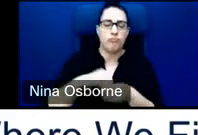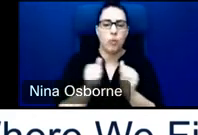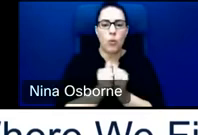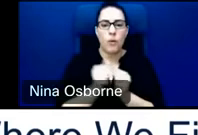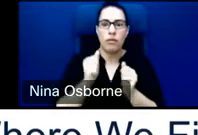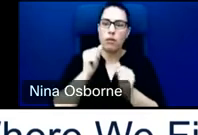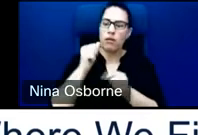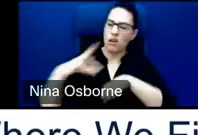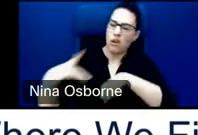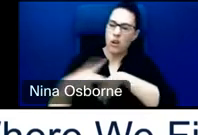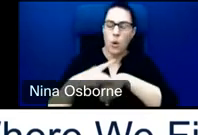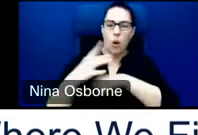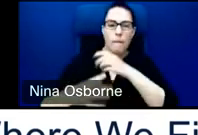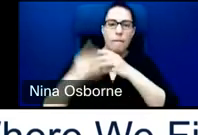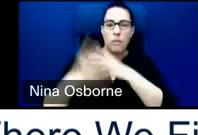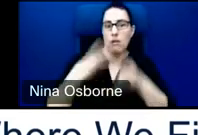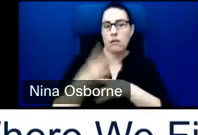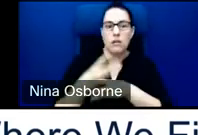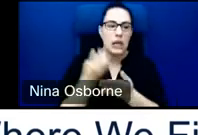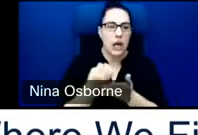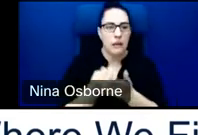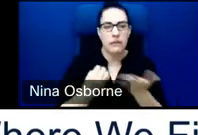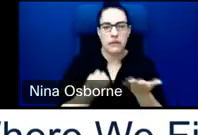on private sector investment. Next slide.